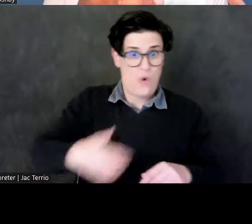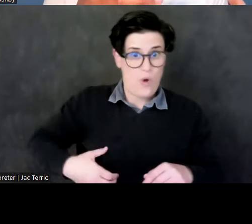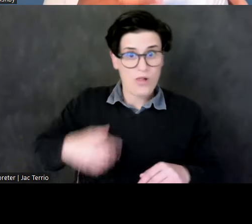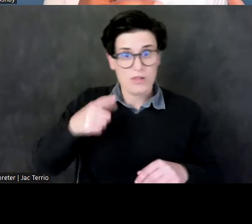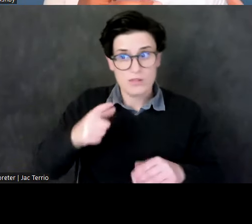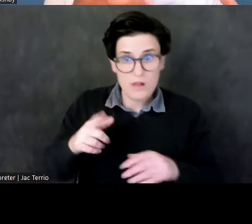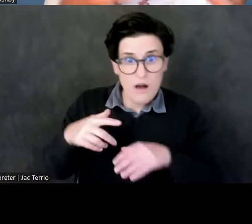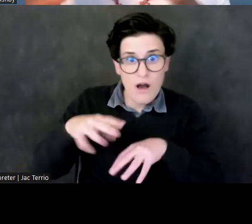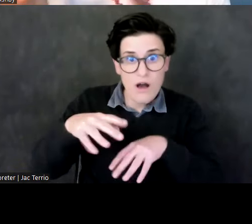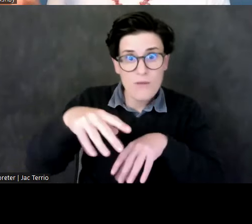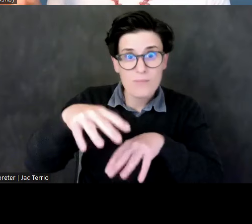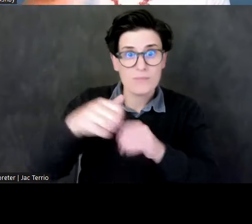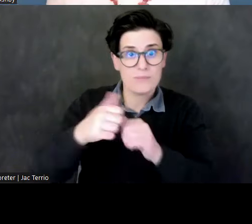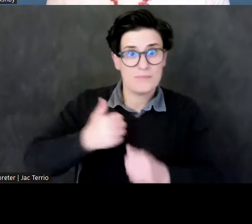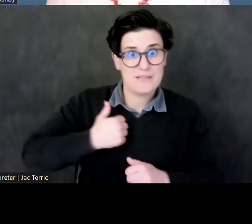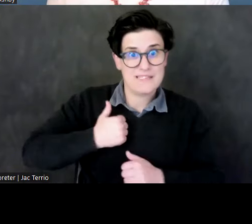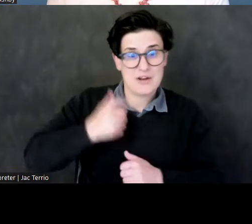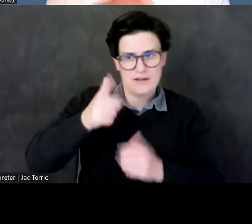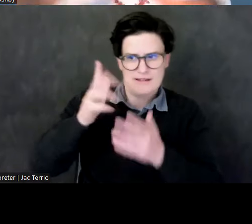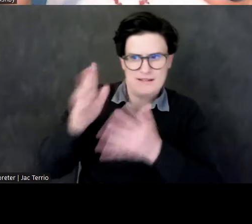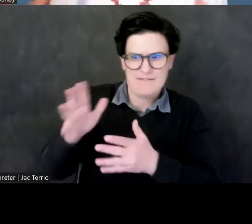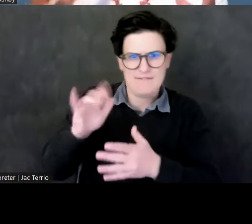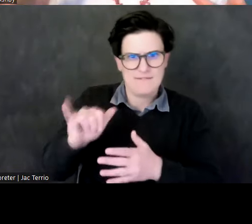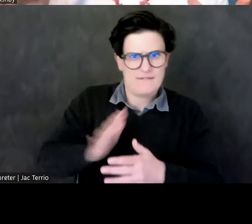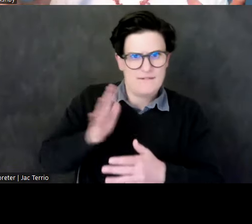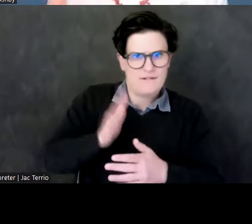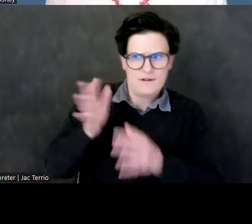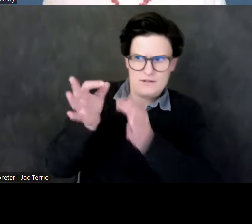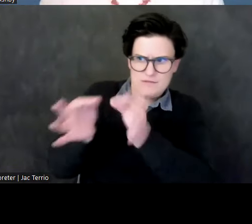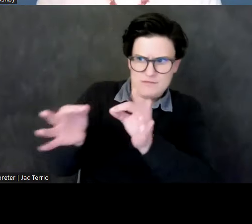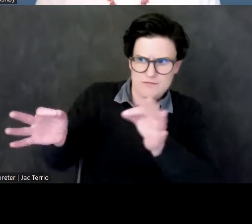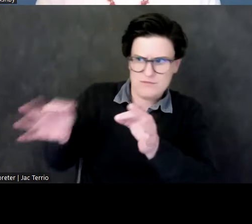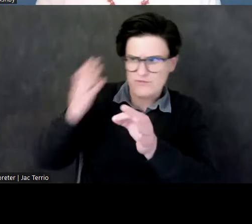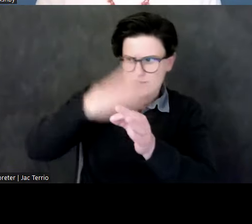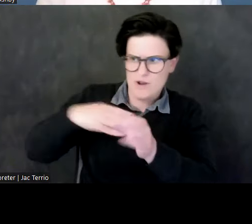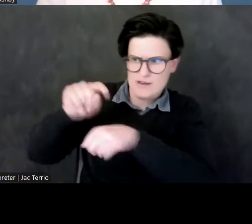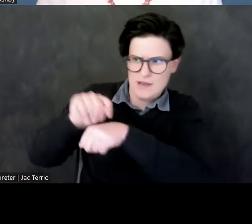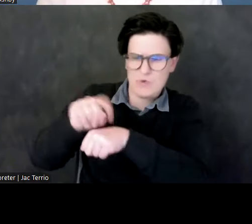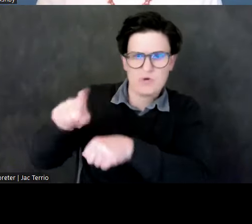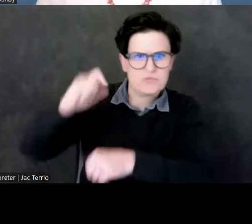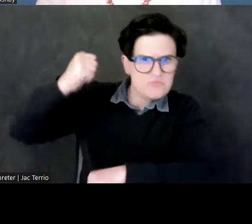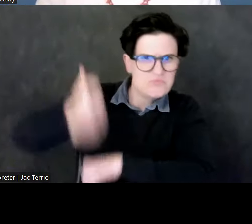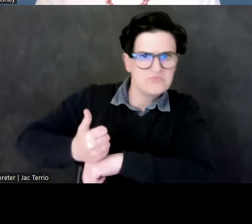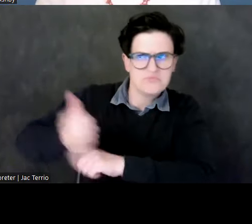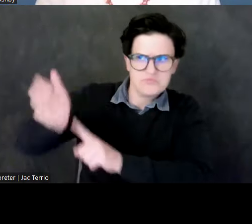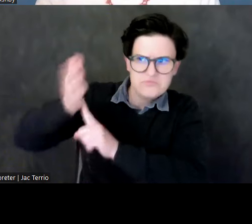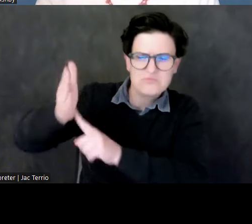royal inscription at the front of the temple, claiming ownership of this area, if you will.